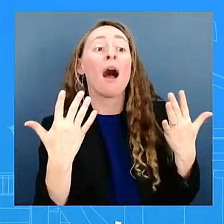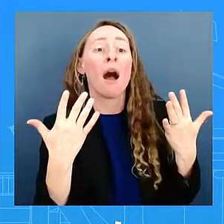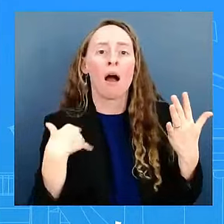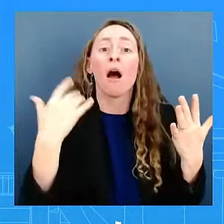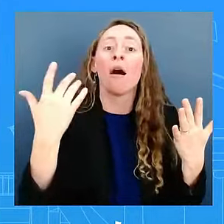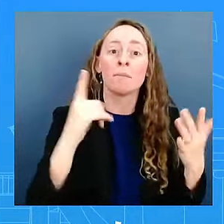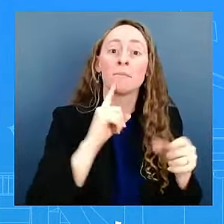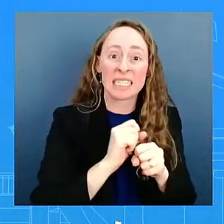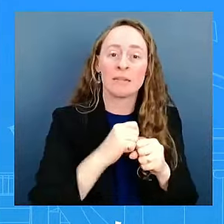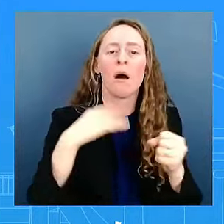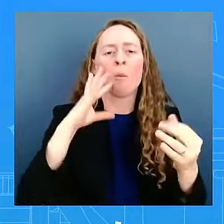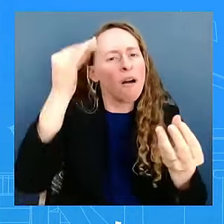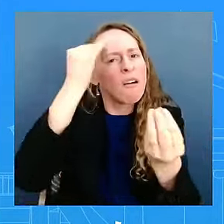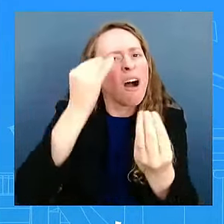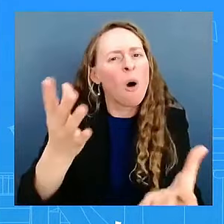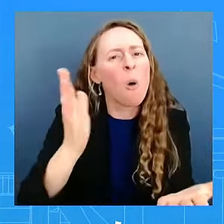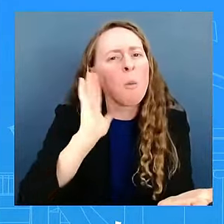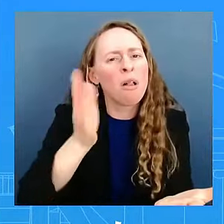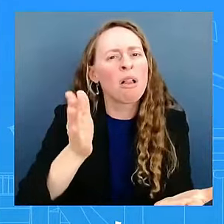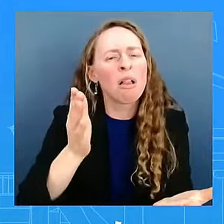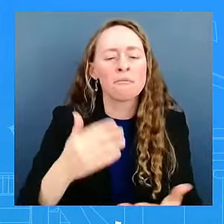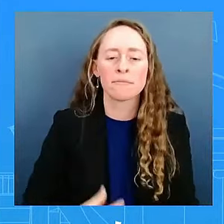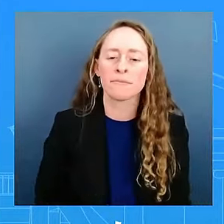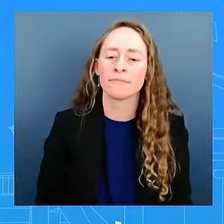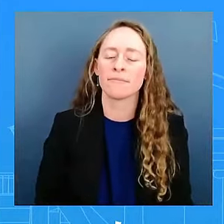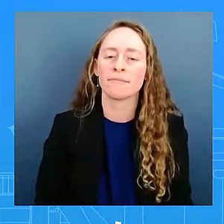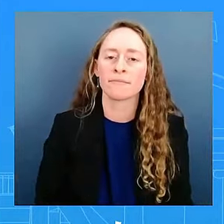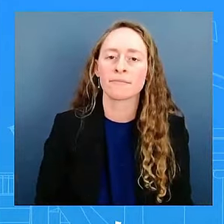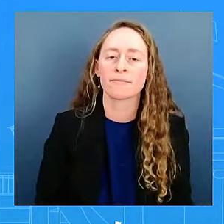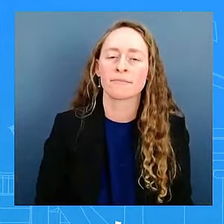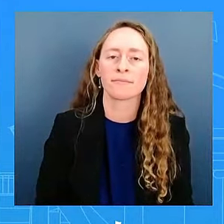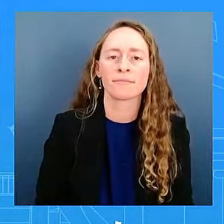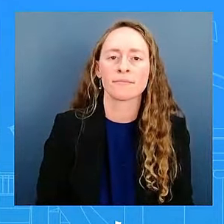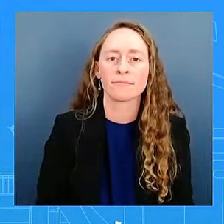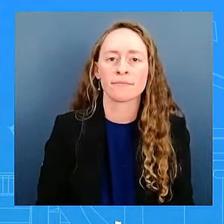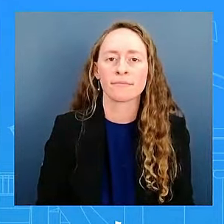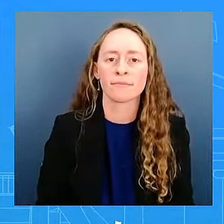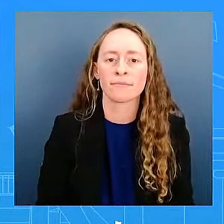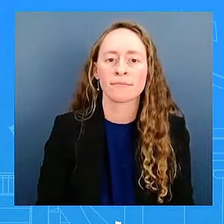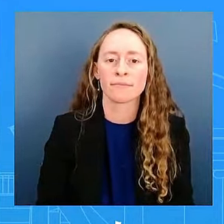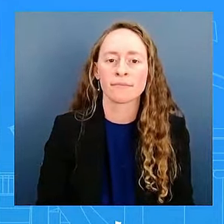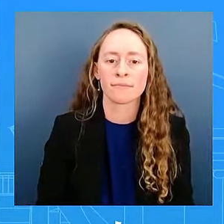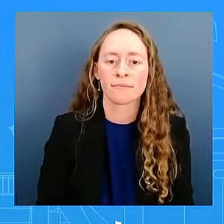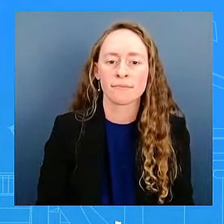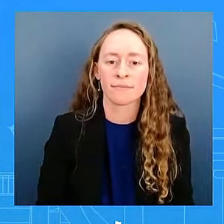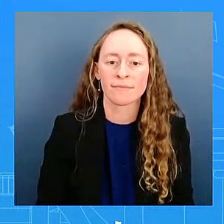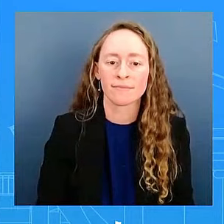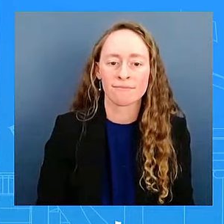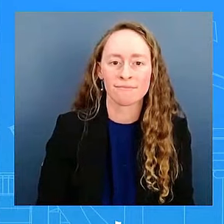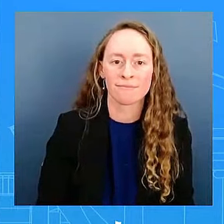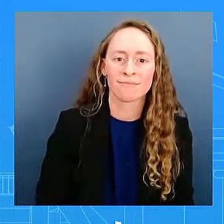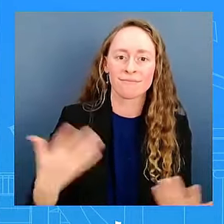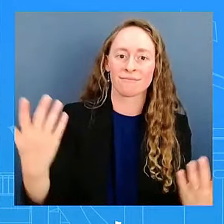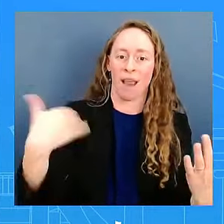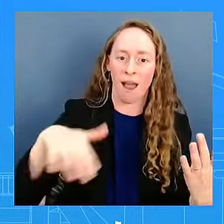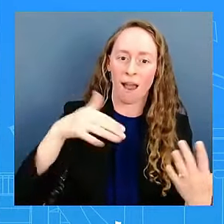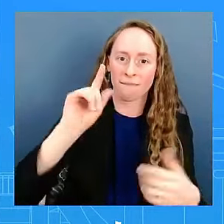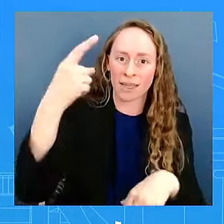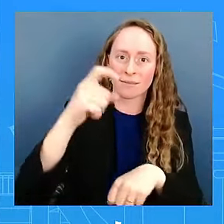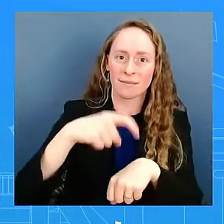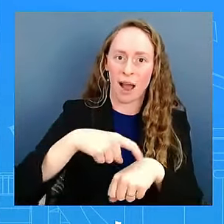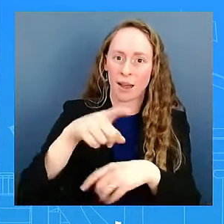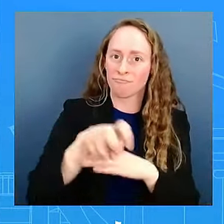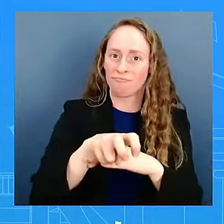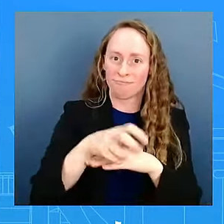first time in the front row. Hi. I appreciate it. Thanks for having Welcome. Yeah. Good to see you. Good to see you. Just a stand of the vice president. know you can't talk about